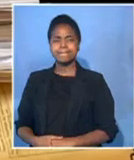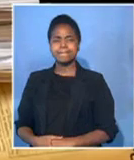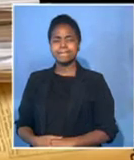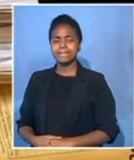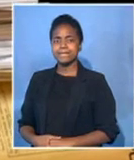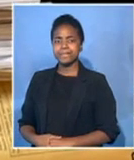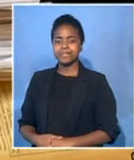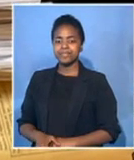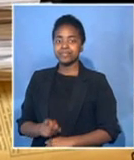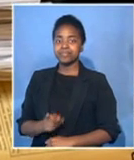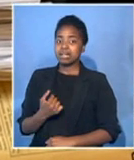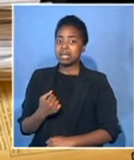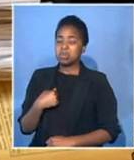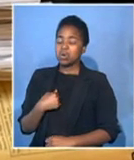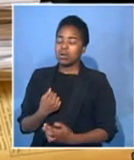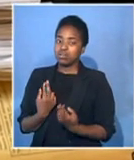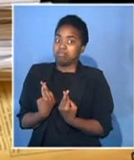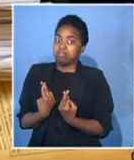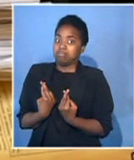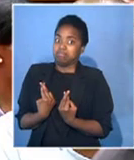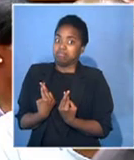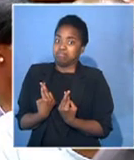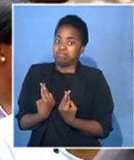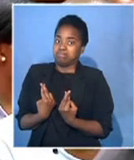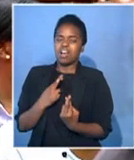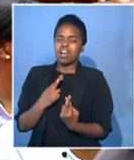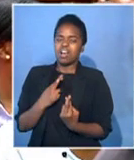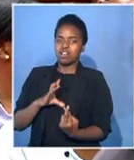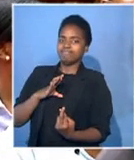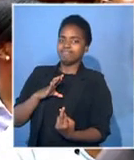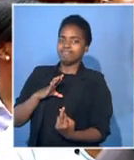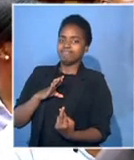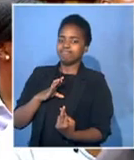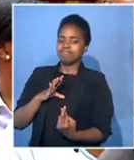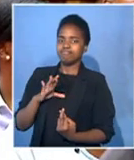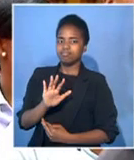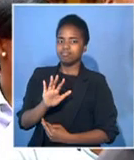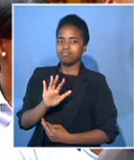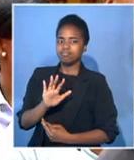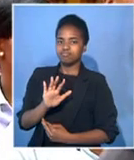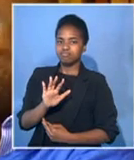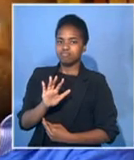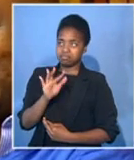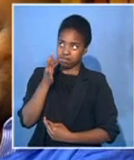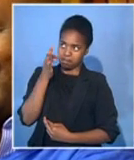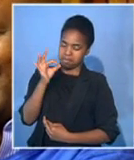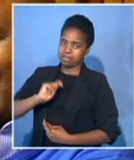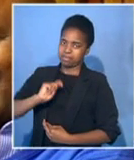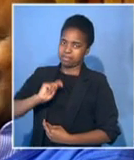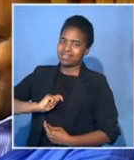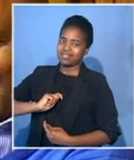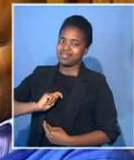work on faith and the confidence that the other side